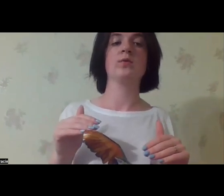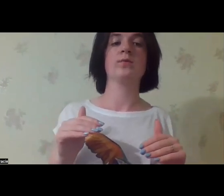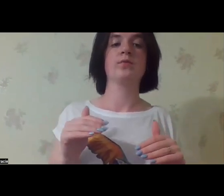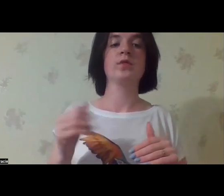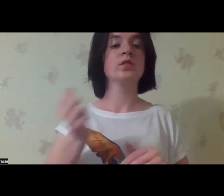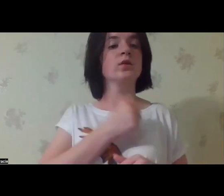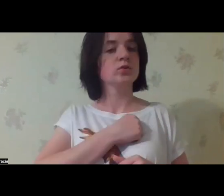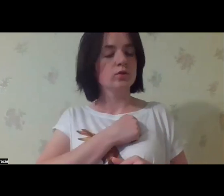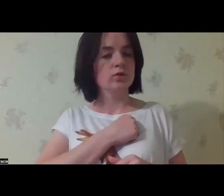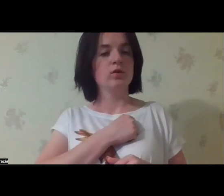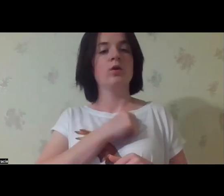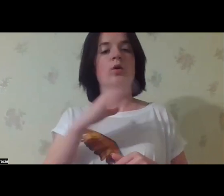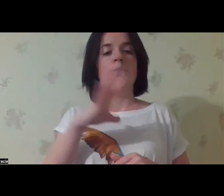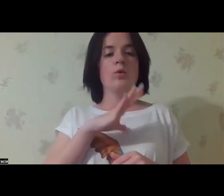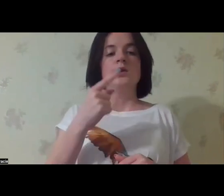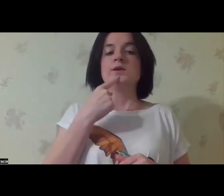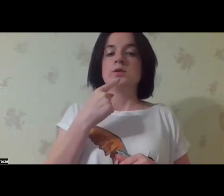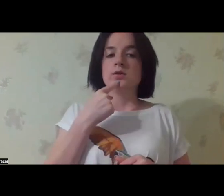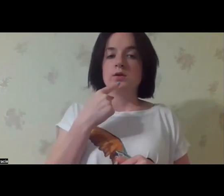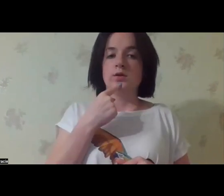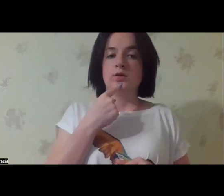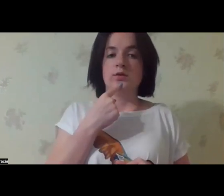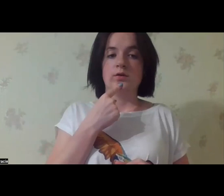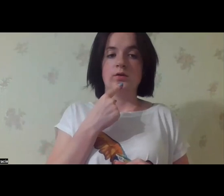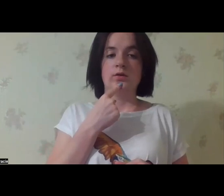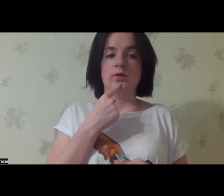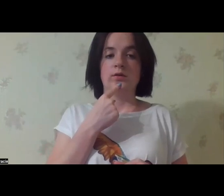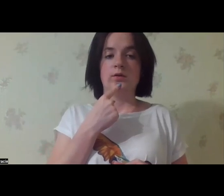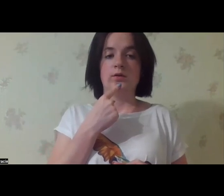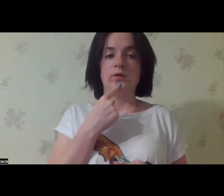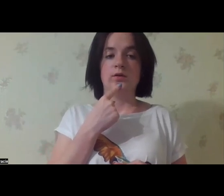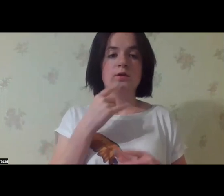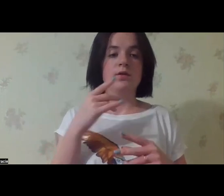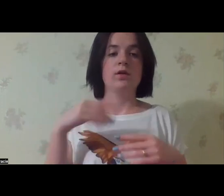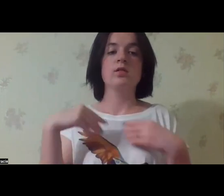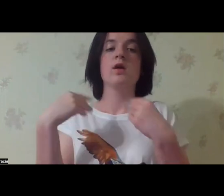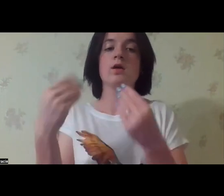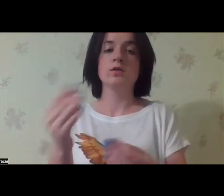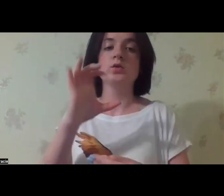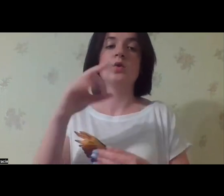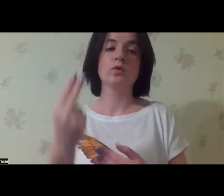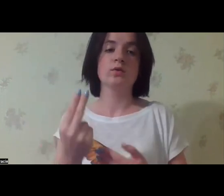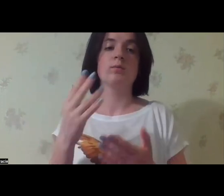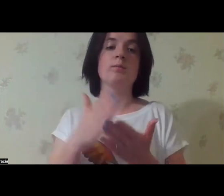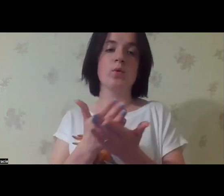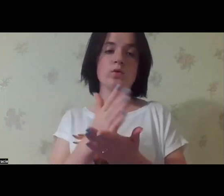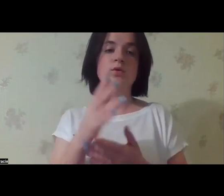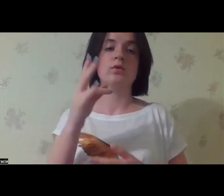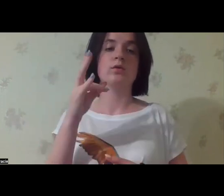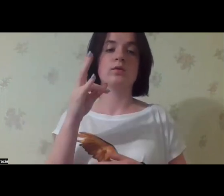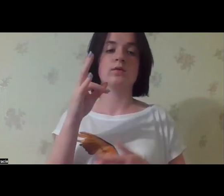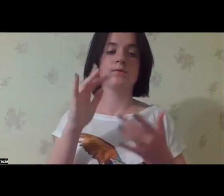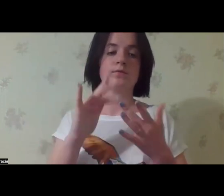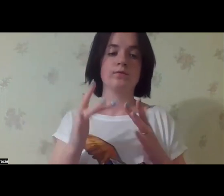important conclusion was analyzed in the context of the institutional reform for children. Unfortunately,